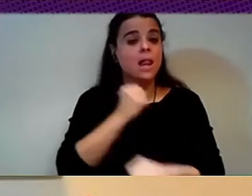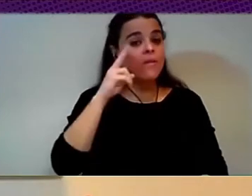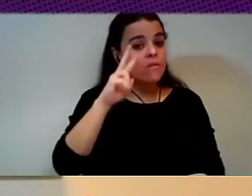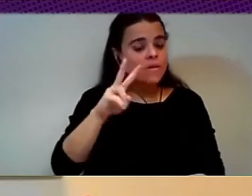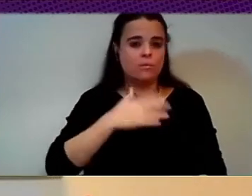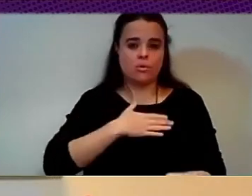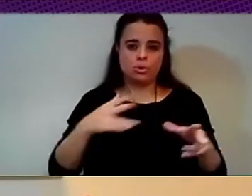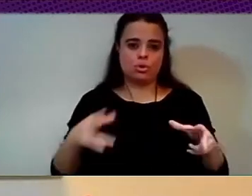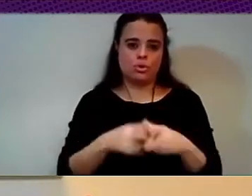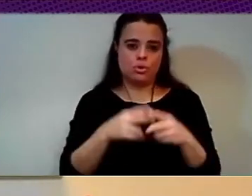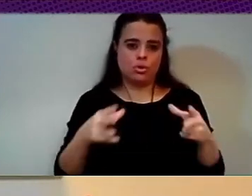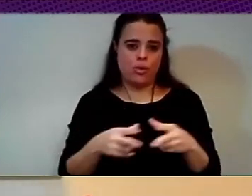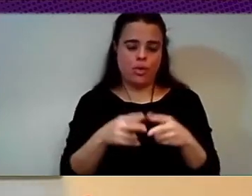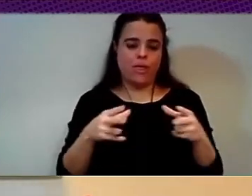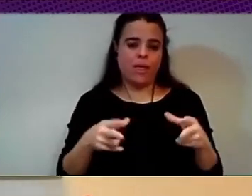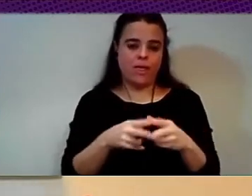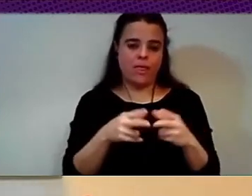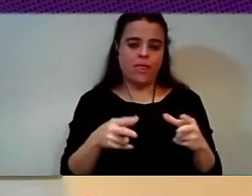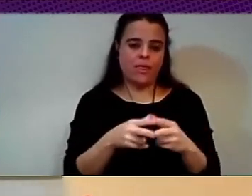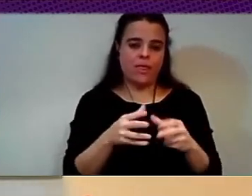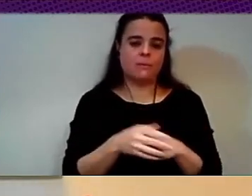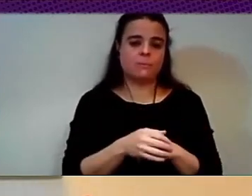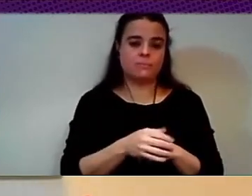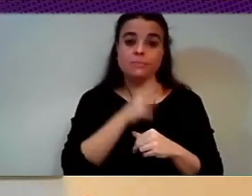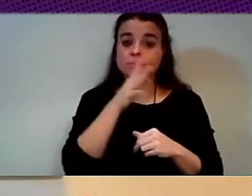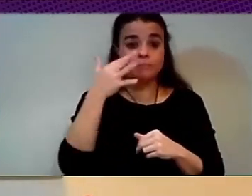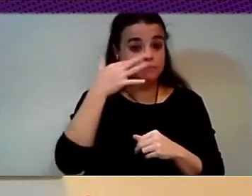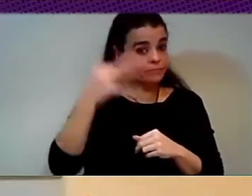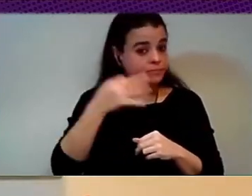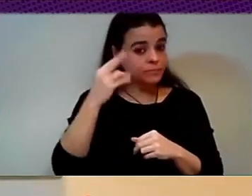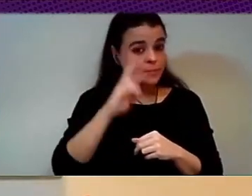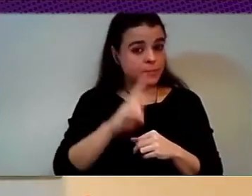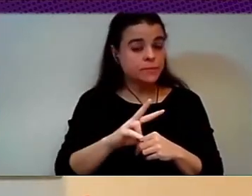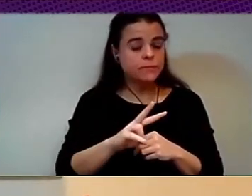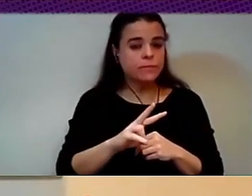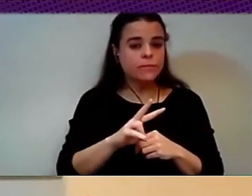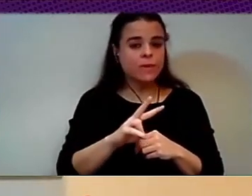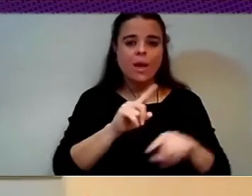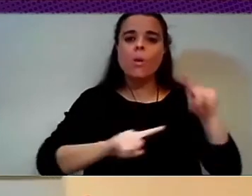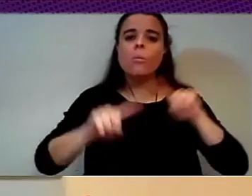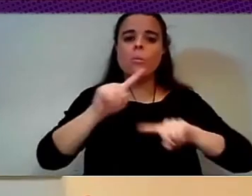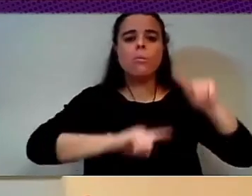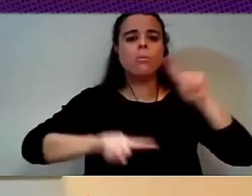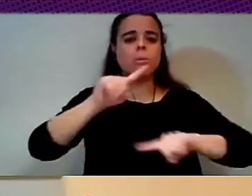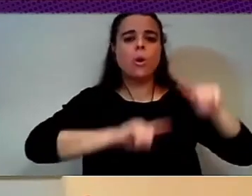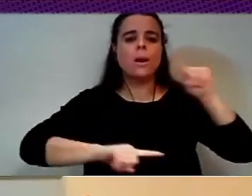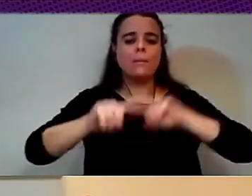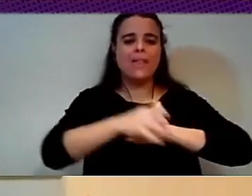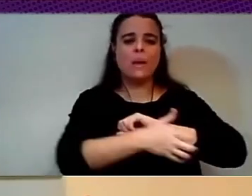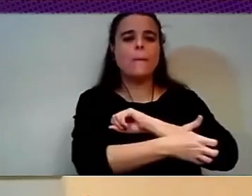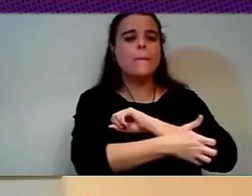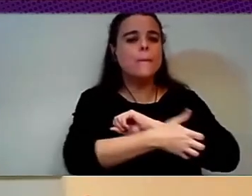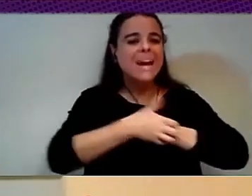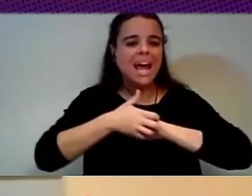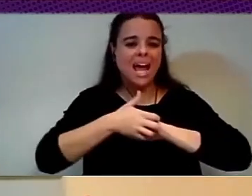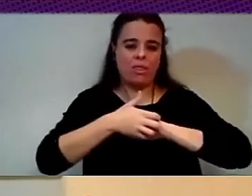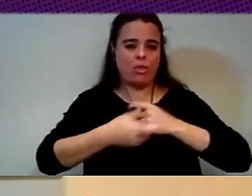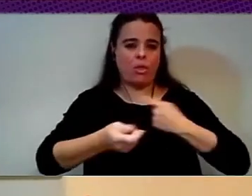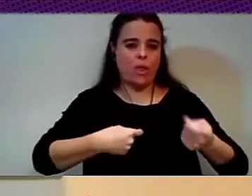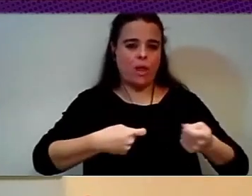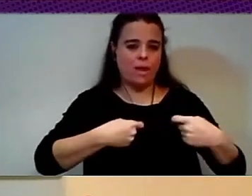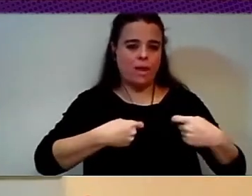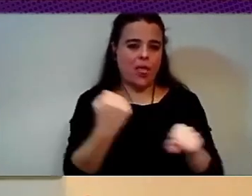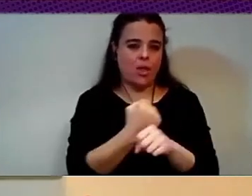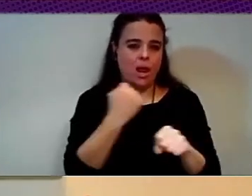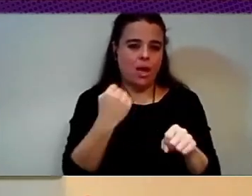against precarization of labor and the gig economy is really a big challenge because, you know, we need to reestablish the